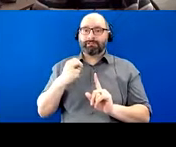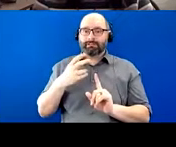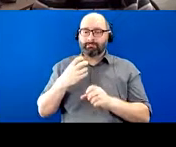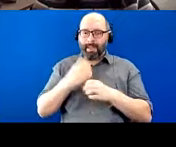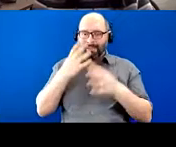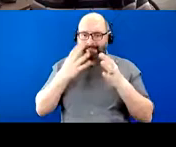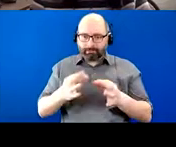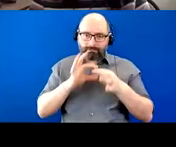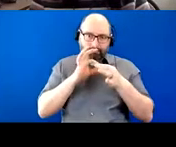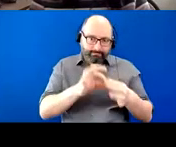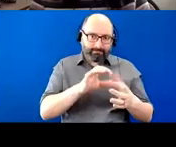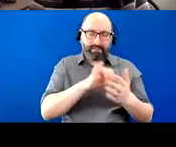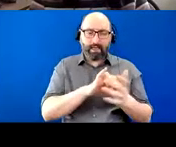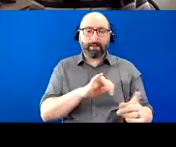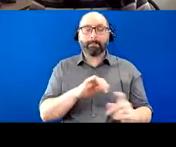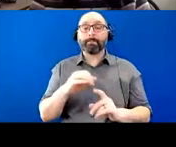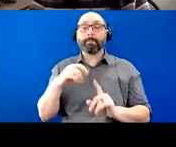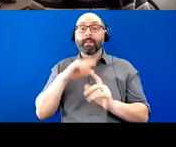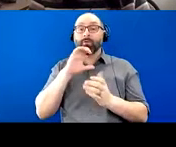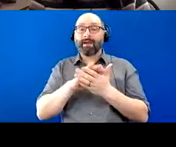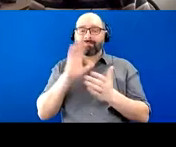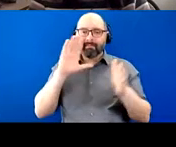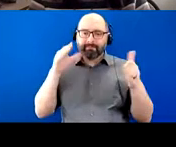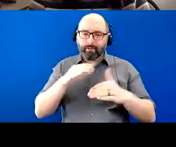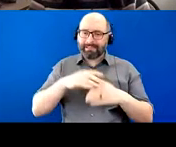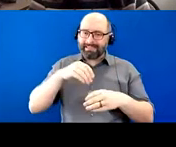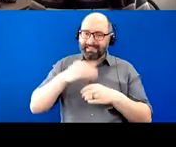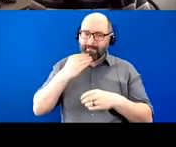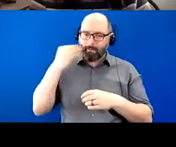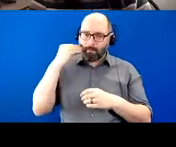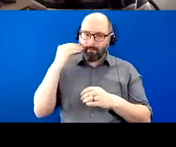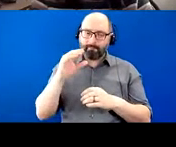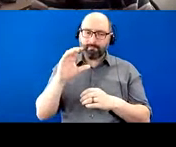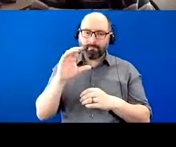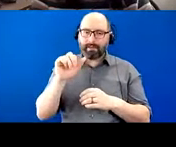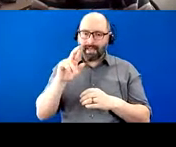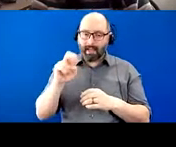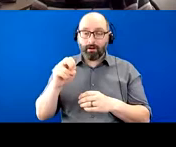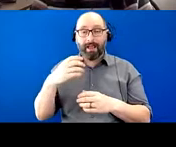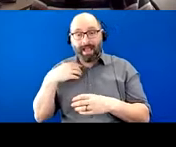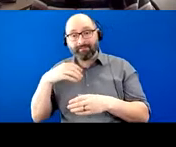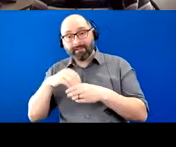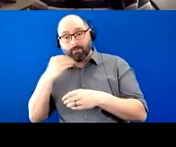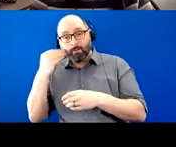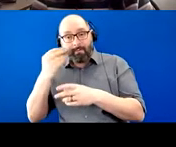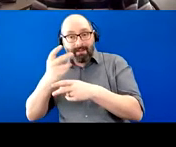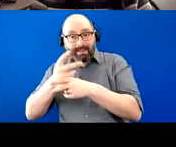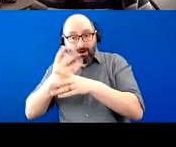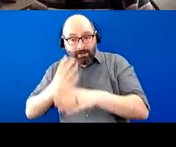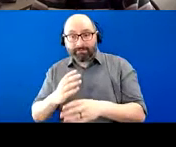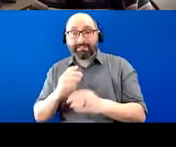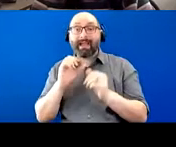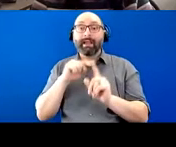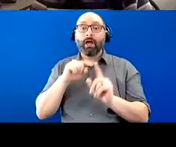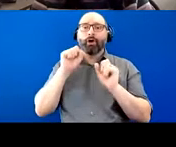Um, and she really focused on the in-home care. Um, so having hard caregivers, um, and she was able to plan ahead, you know,